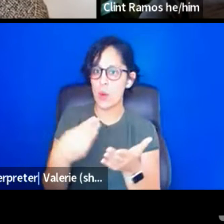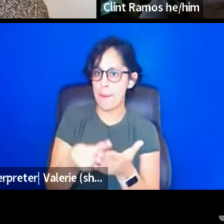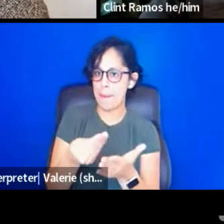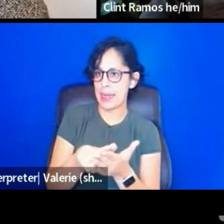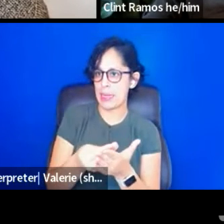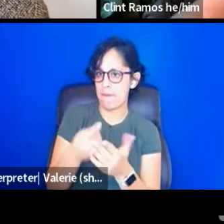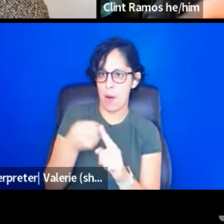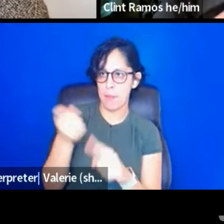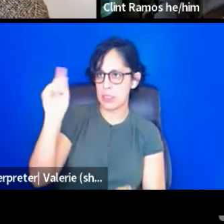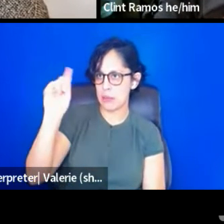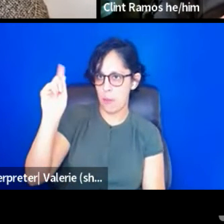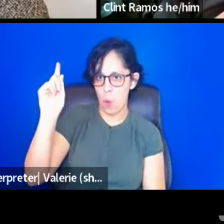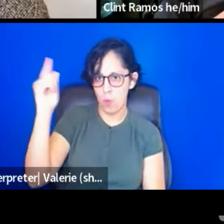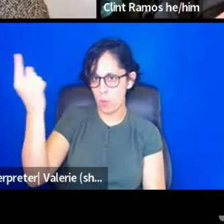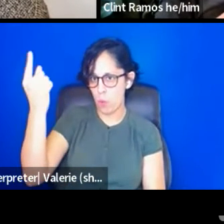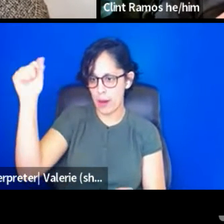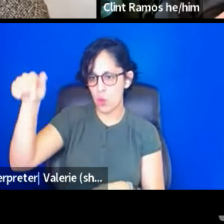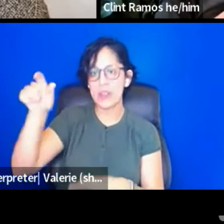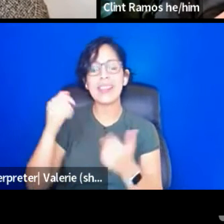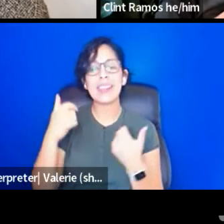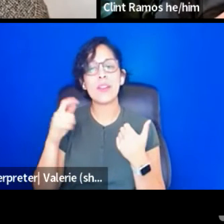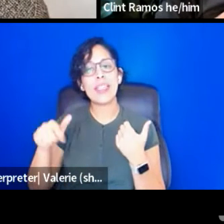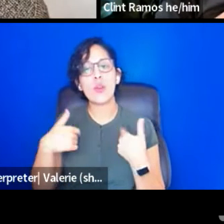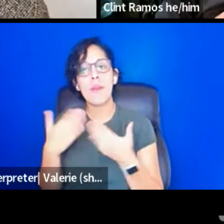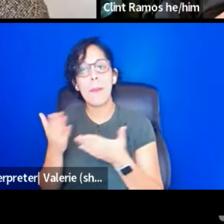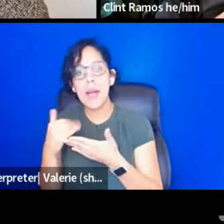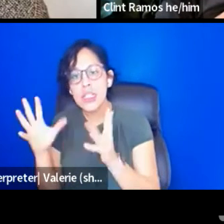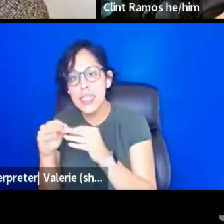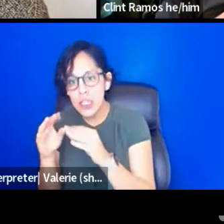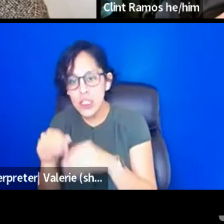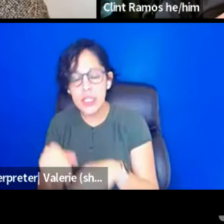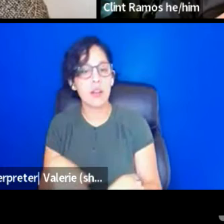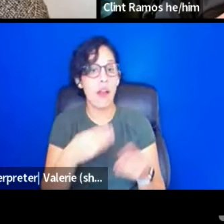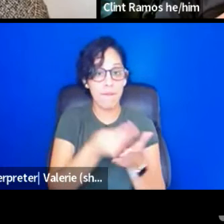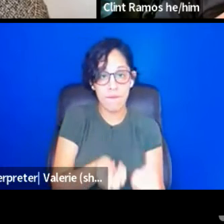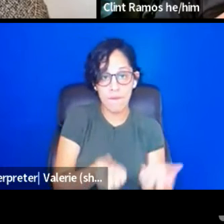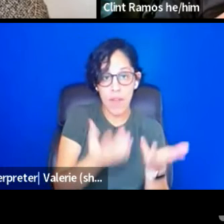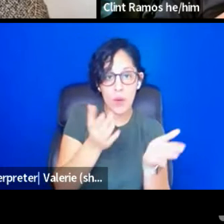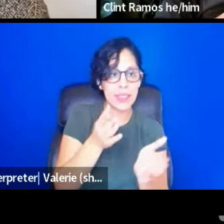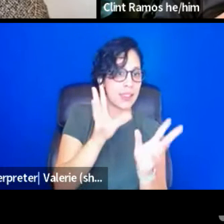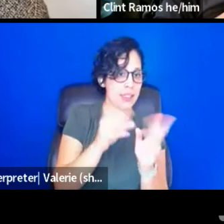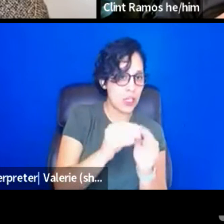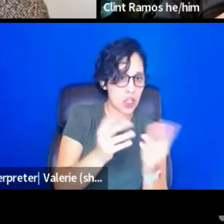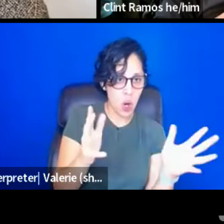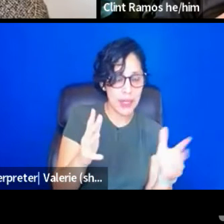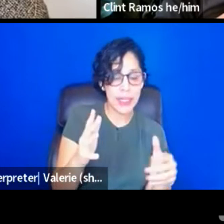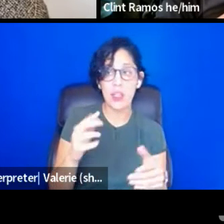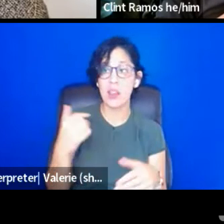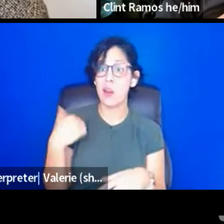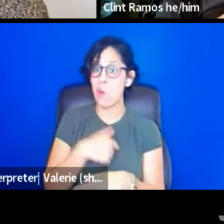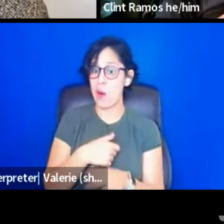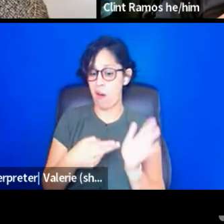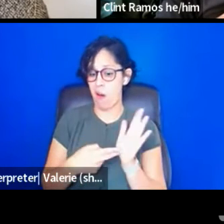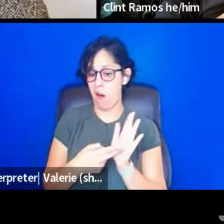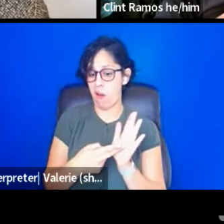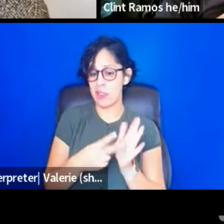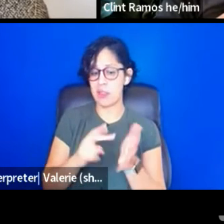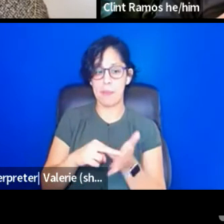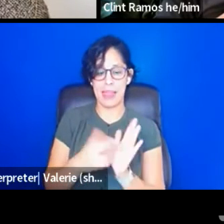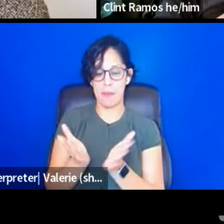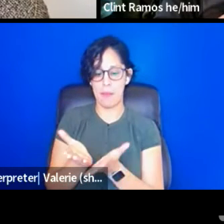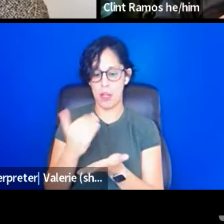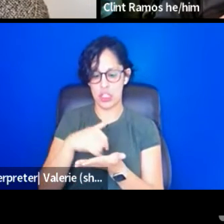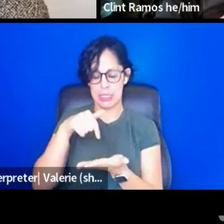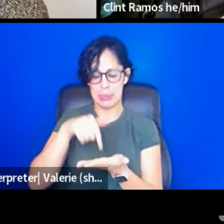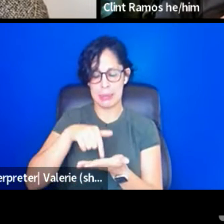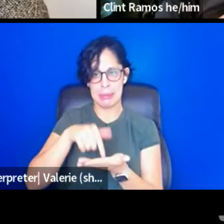and a fundraising session here at Powell. And when we're honest, the, the budget is arbitrary and there's a lot of guesswork that